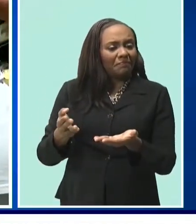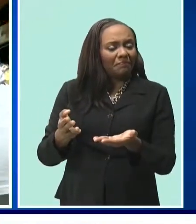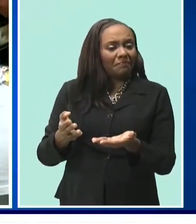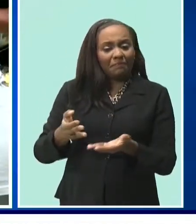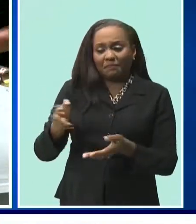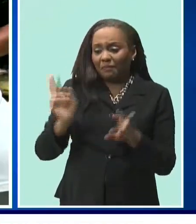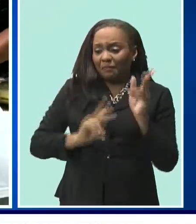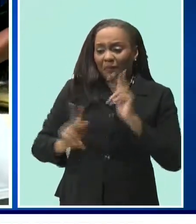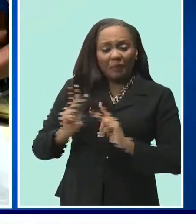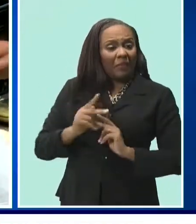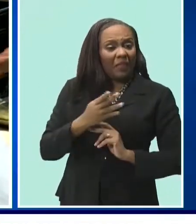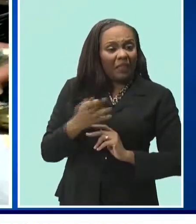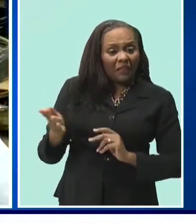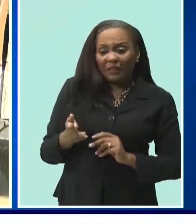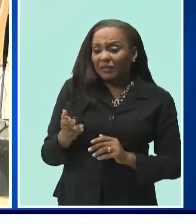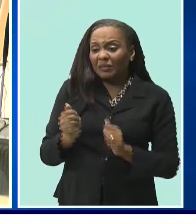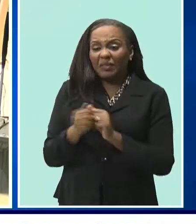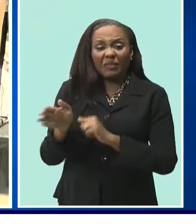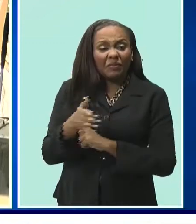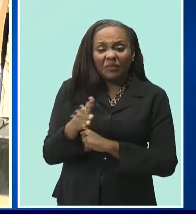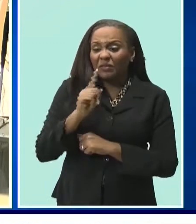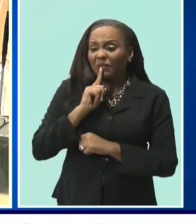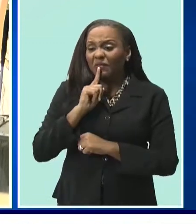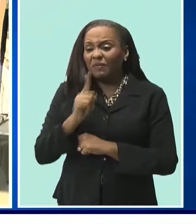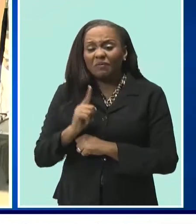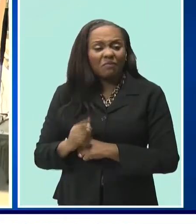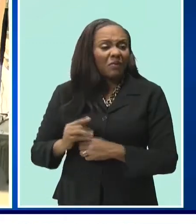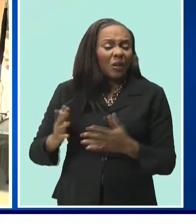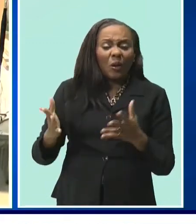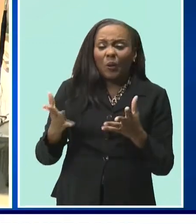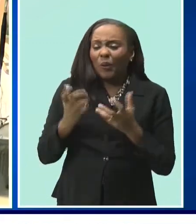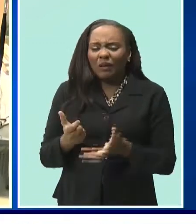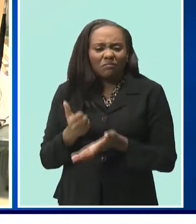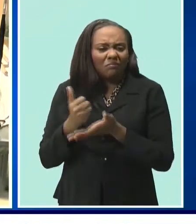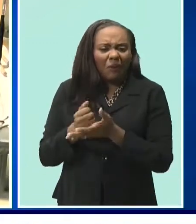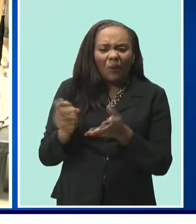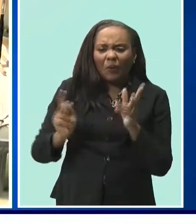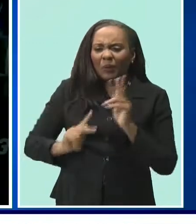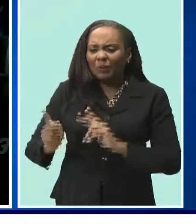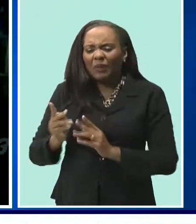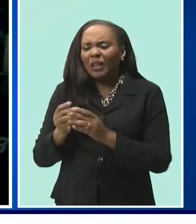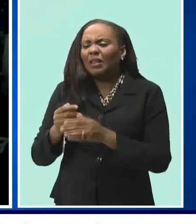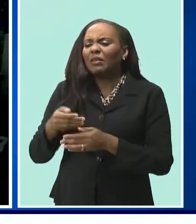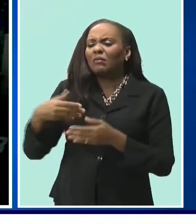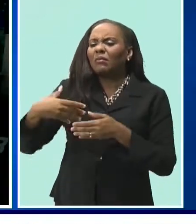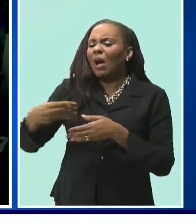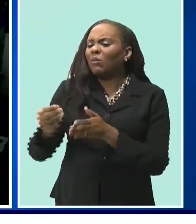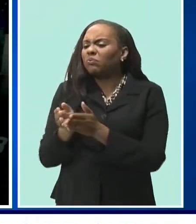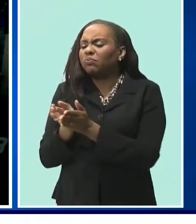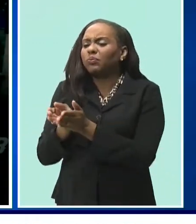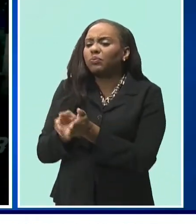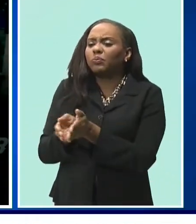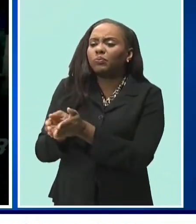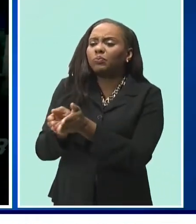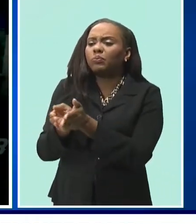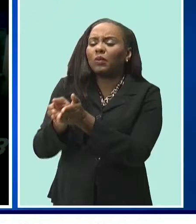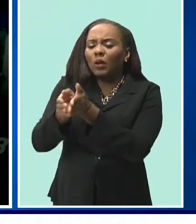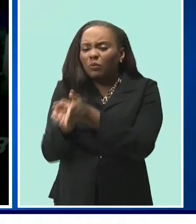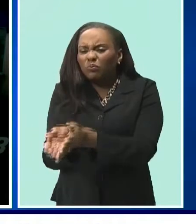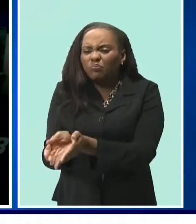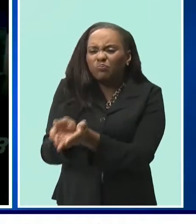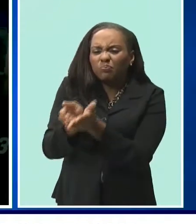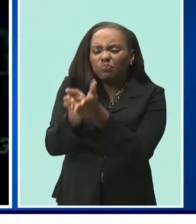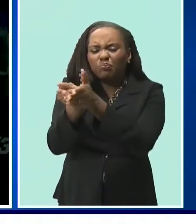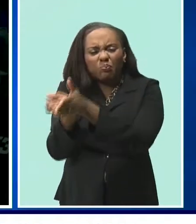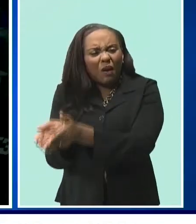have gone to the extreme to be able to indicate when they come in from the sea where their lives are threatened, when the weather